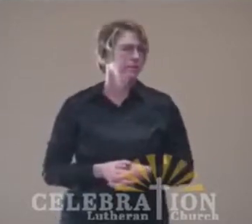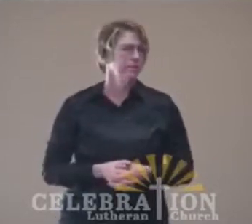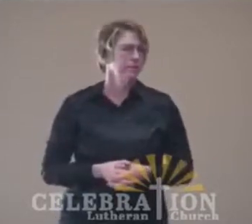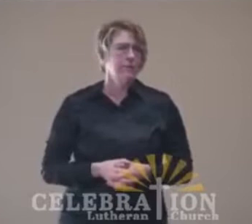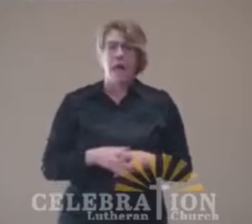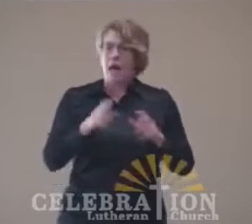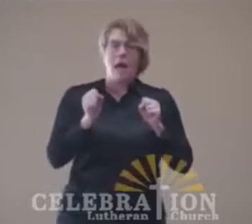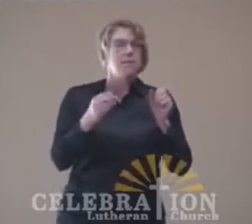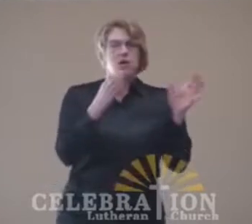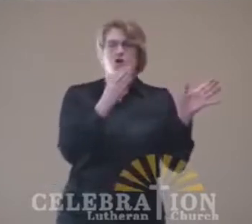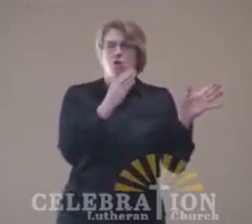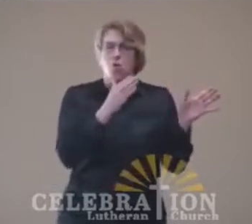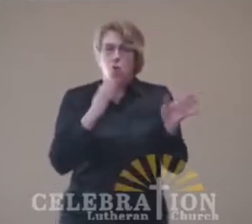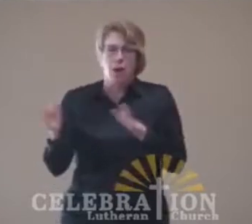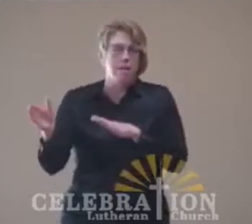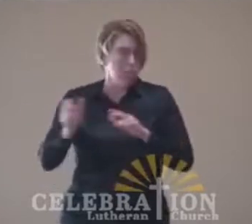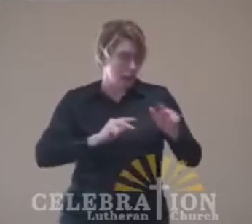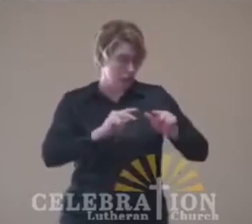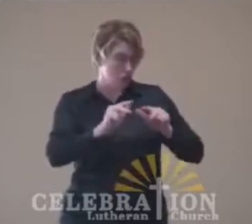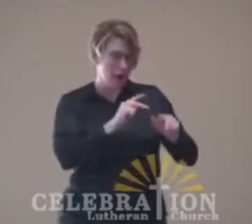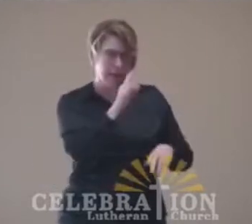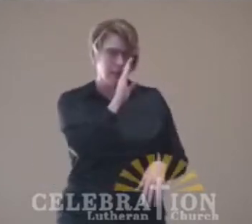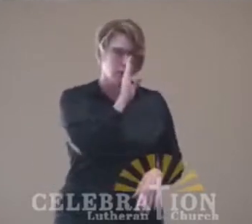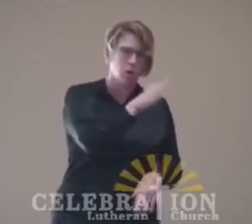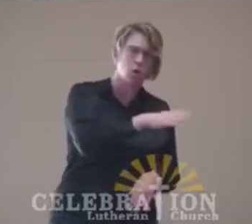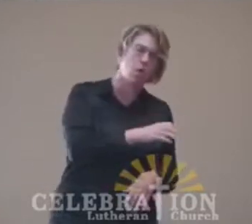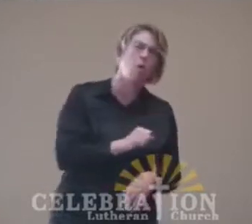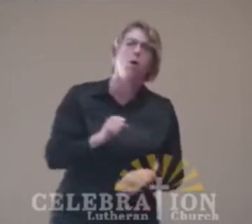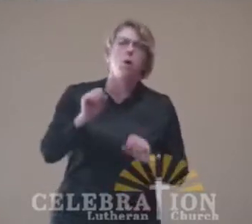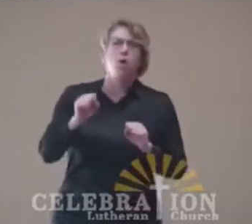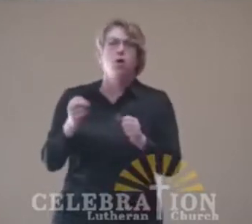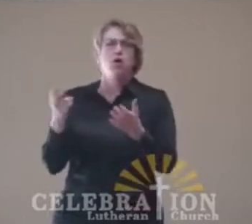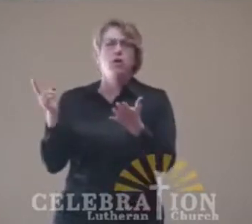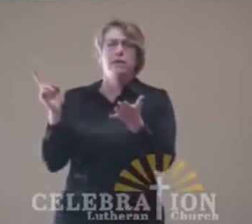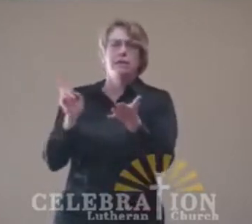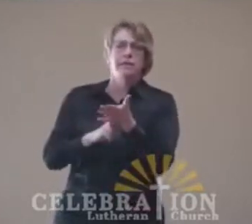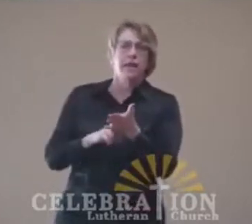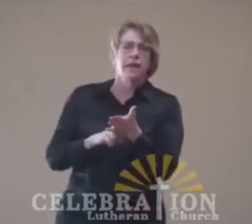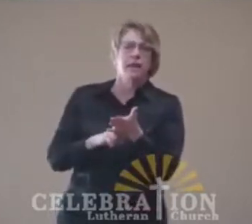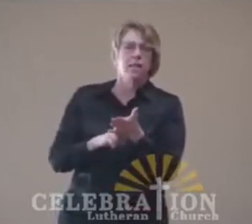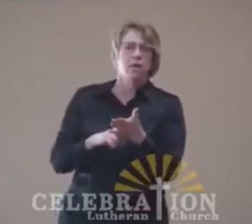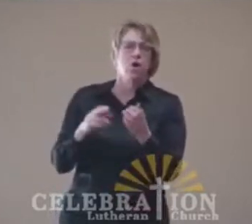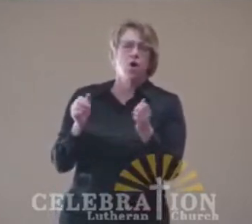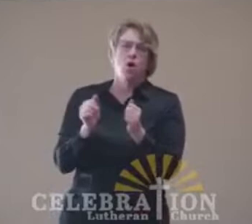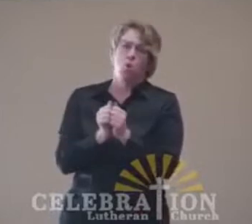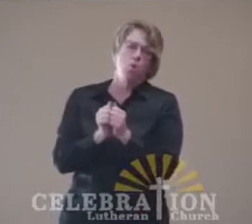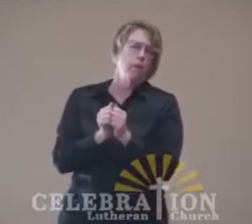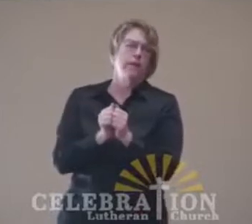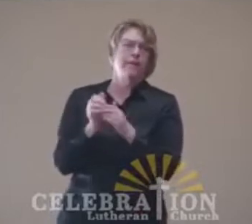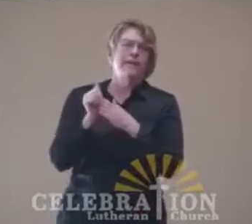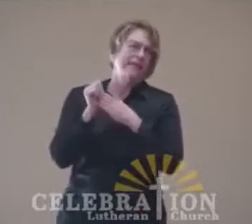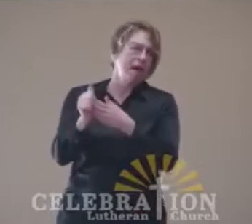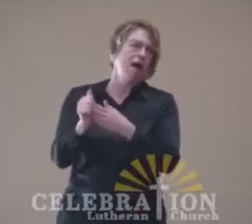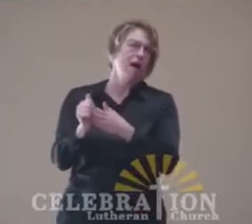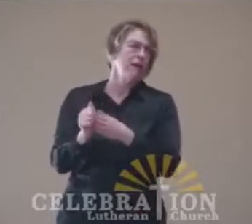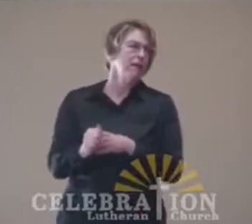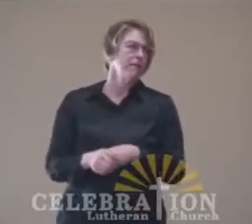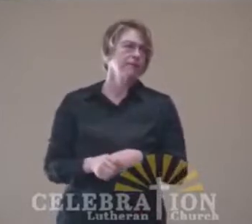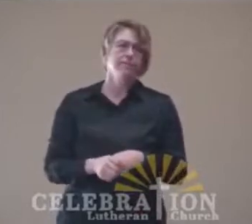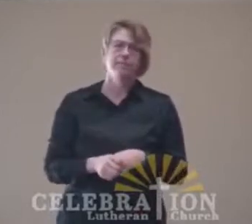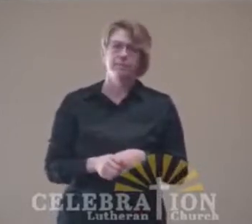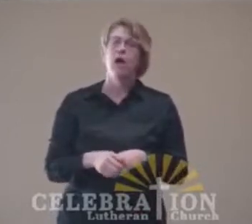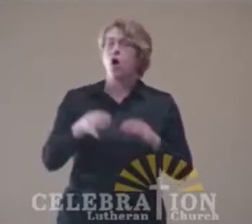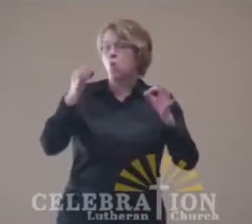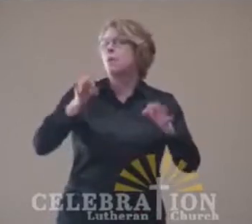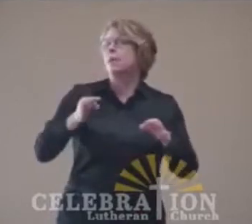You can plan your own hike and go, or you can sign up to join a ranger-led backcountry hike. And we opted